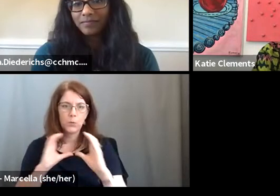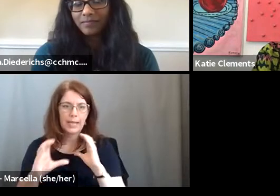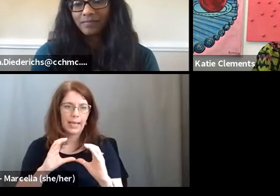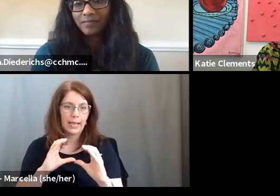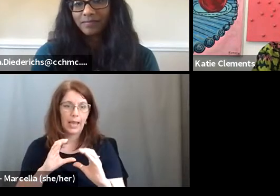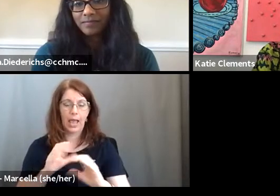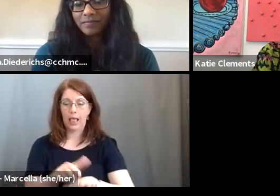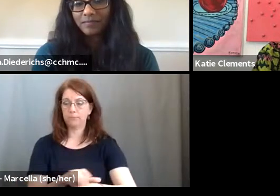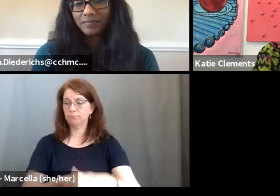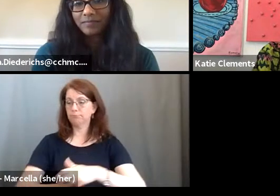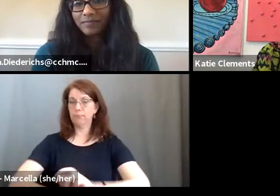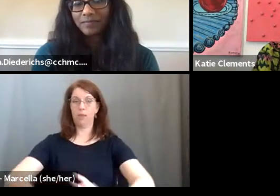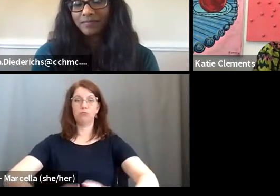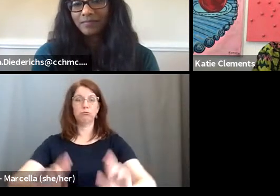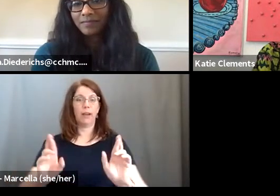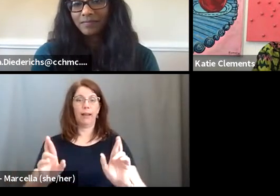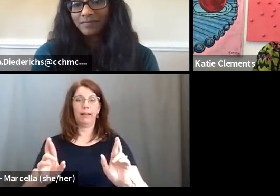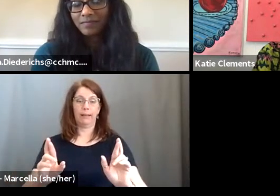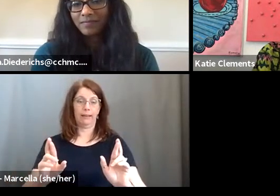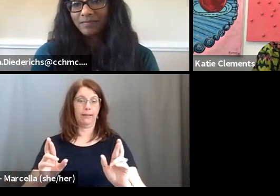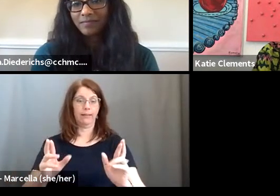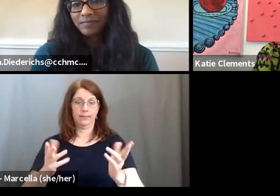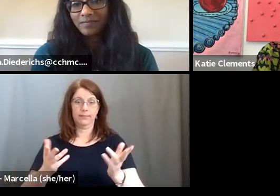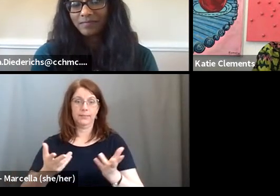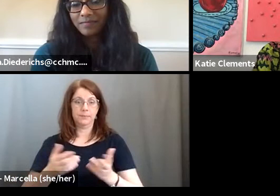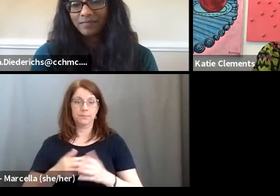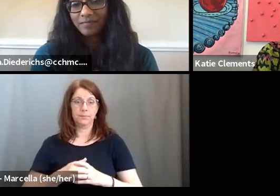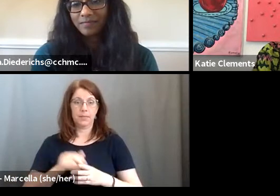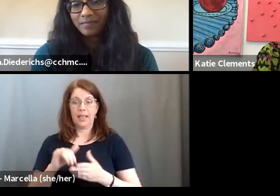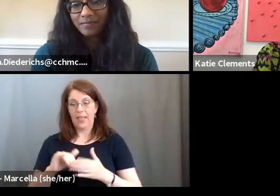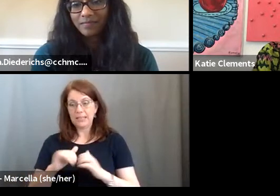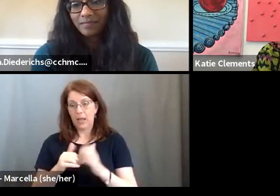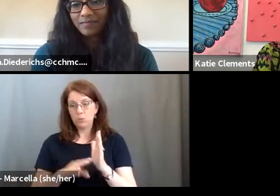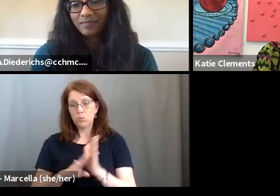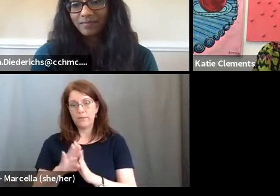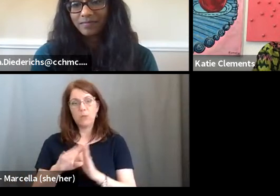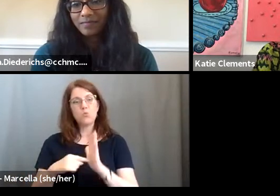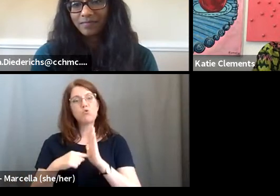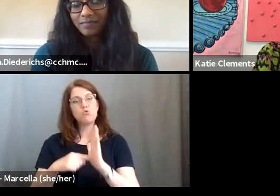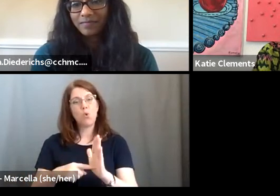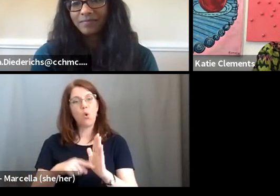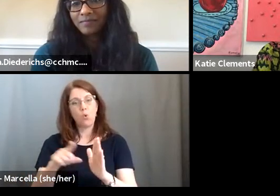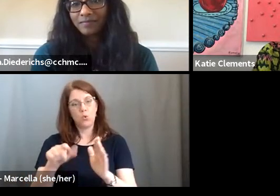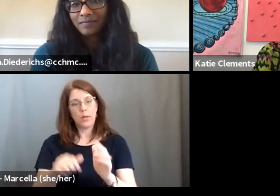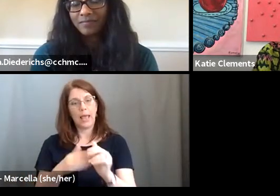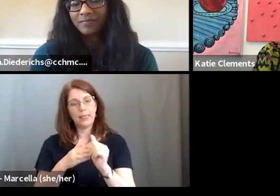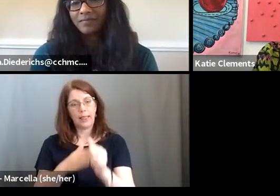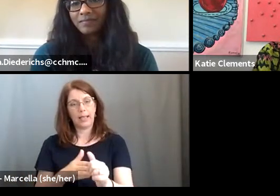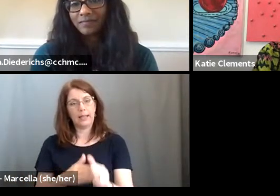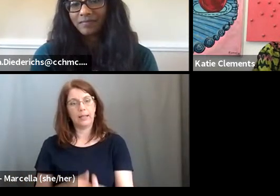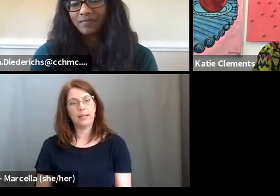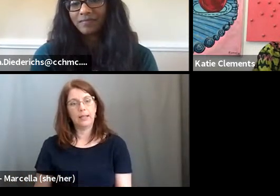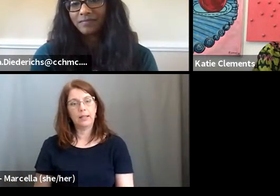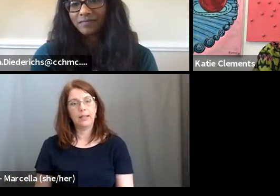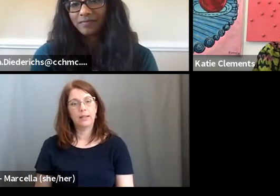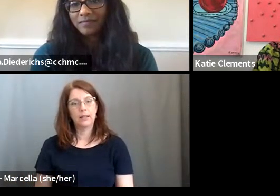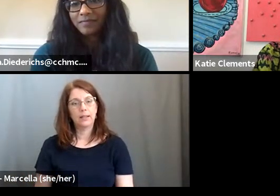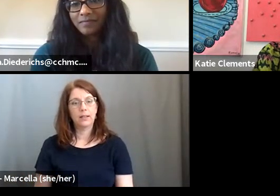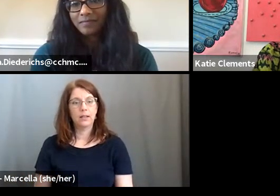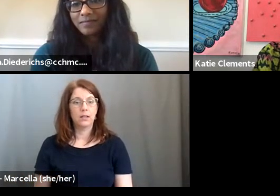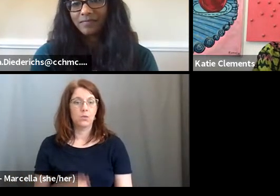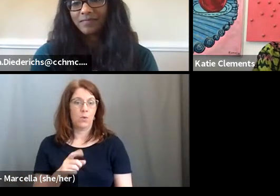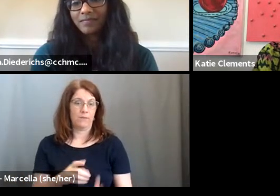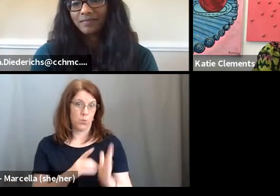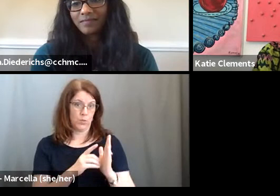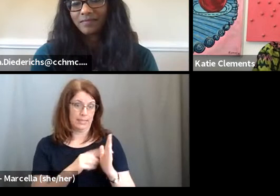ready. Um, you, it, this is how you develop, you have to show that you can lead. Um, so you have to